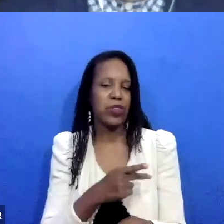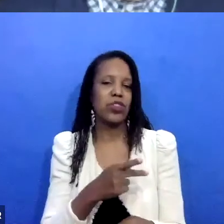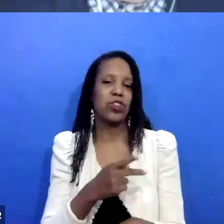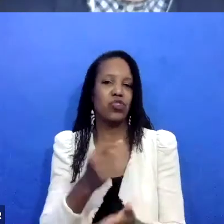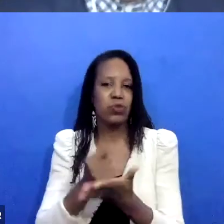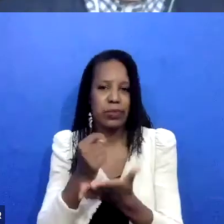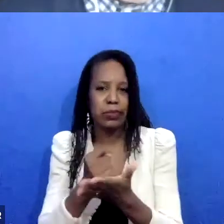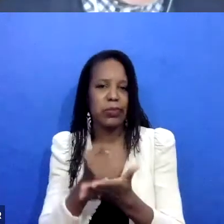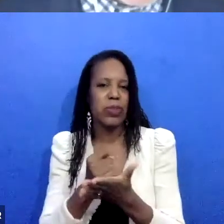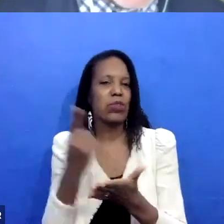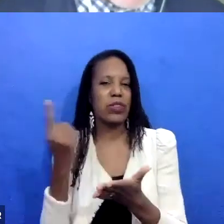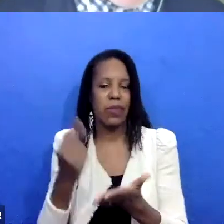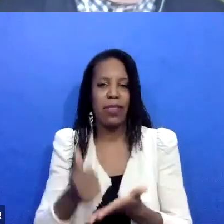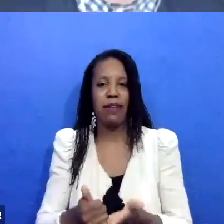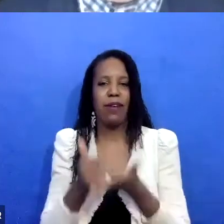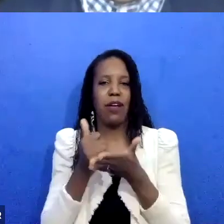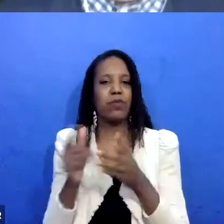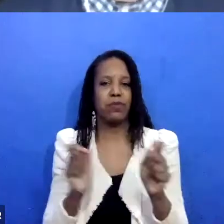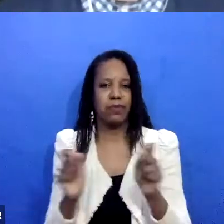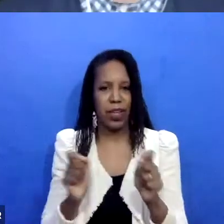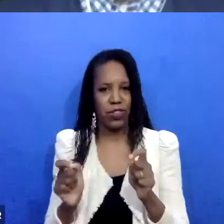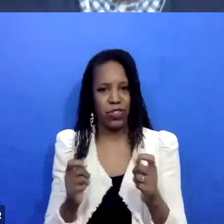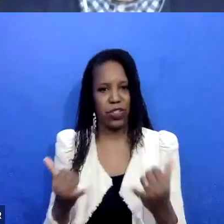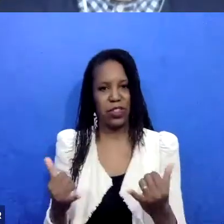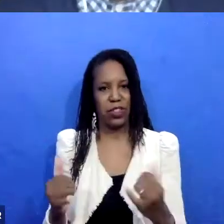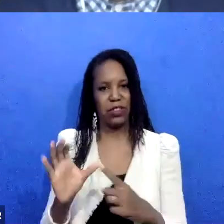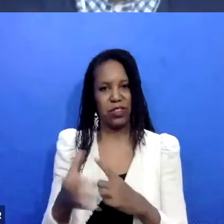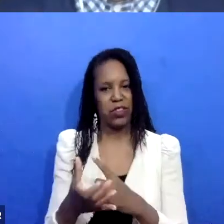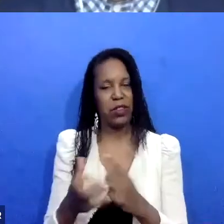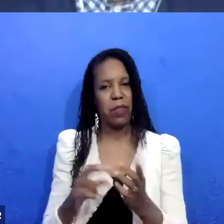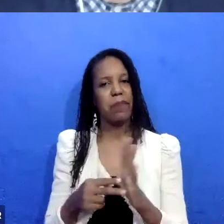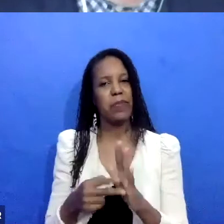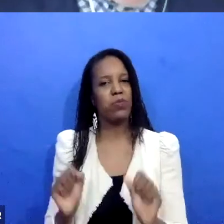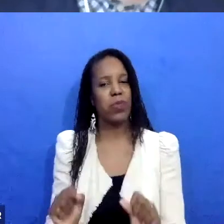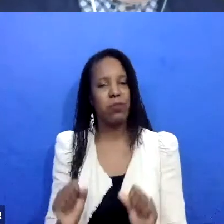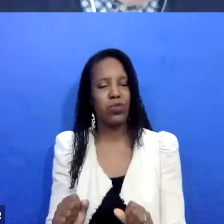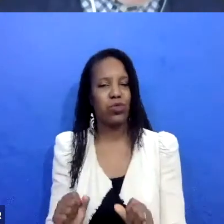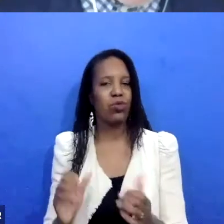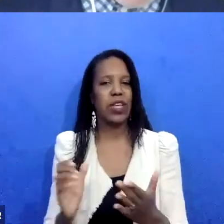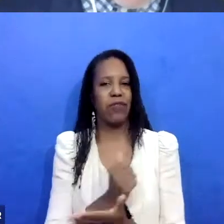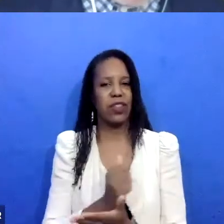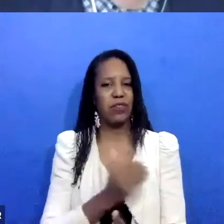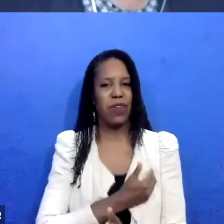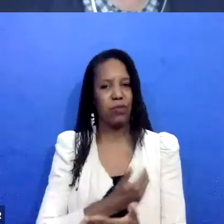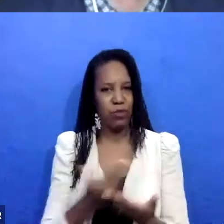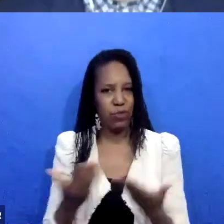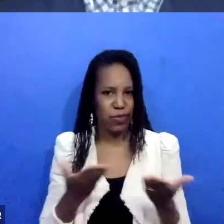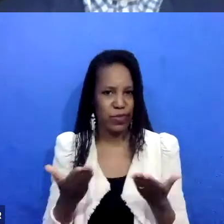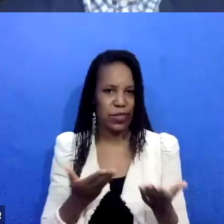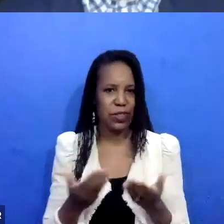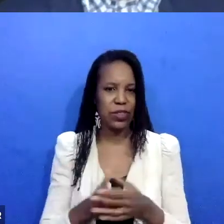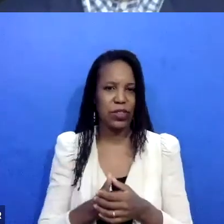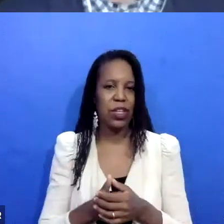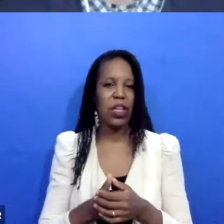an existing condition in a way that will help them better take advantage of what we're asking them to do. We're also very conscious of how